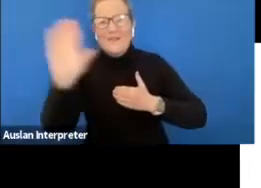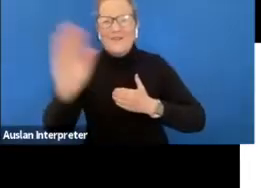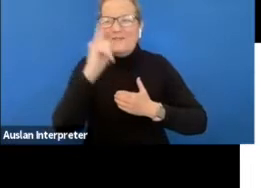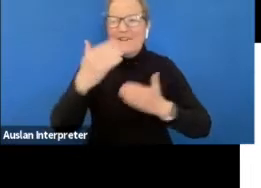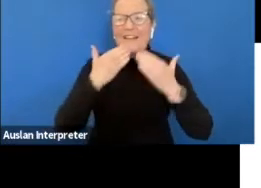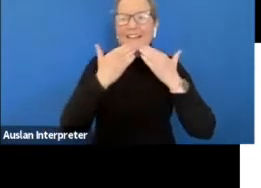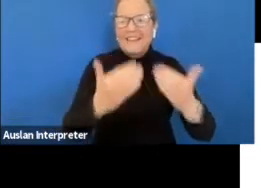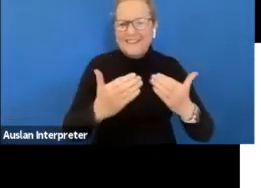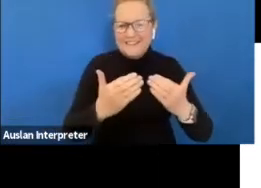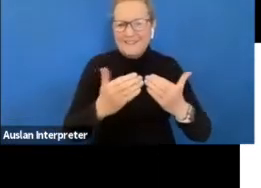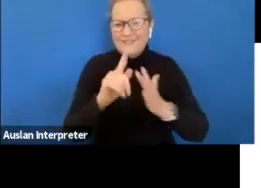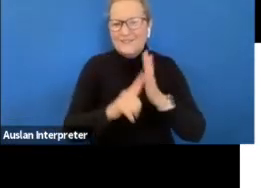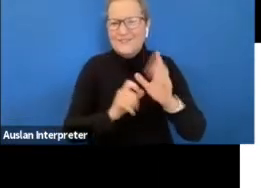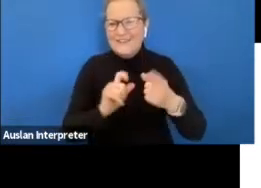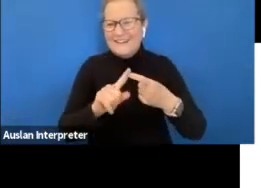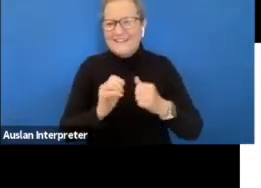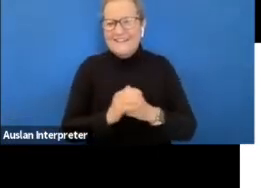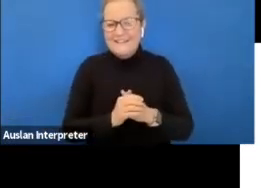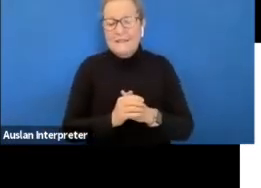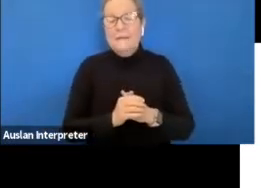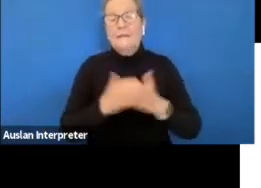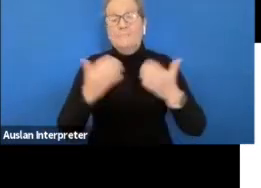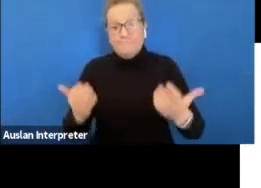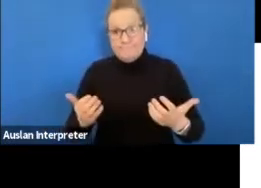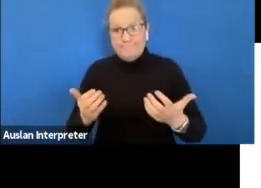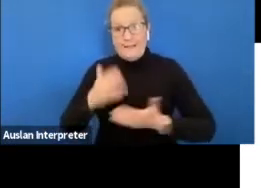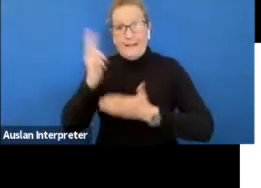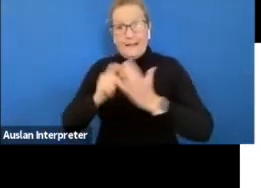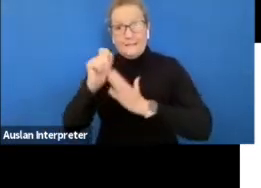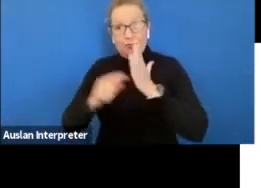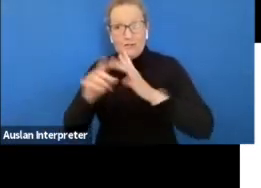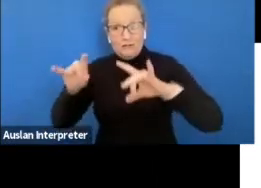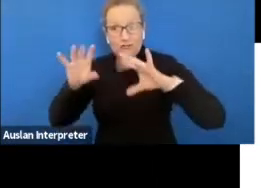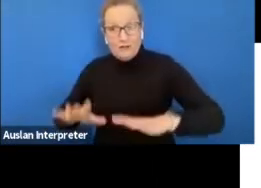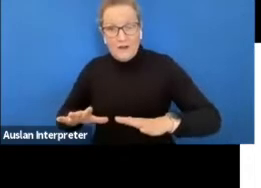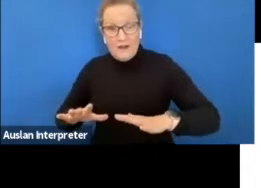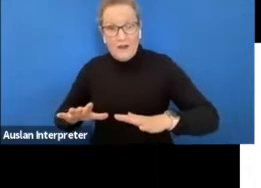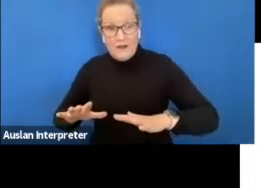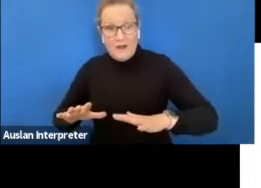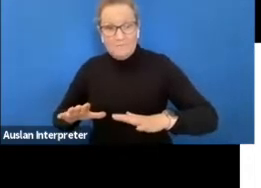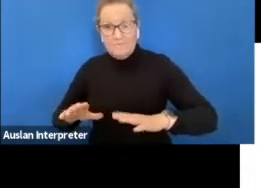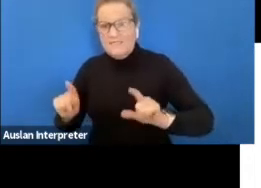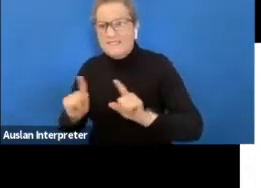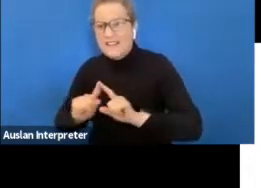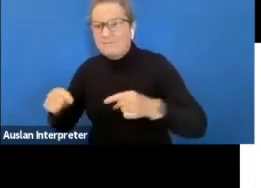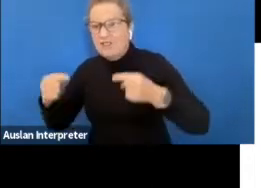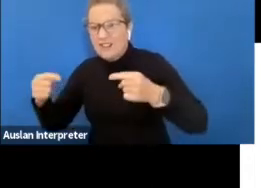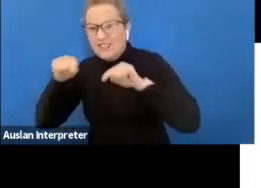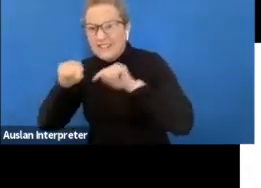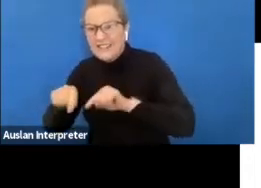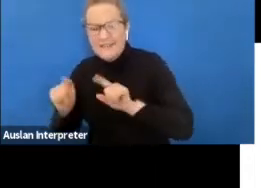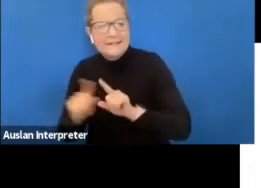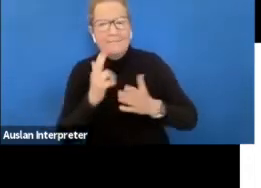enough the artists at arts project australia face the same challenges that artists face whether or not um